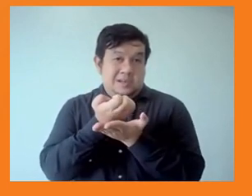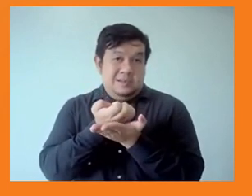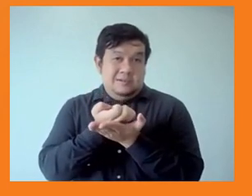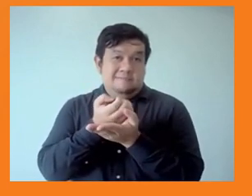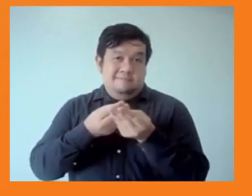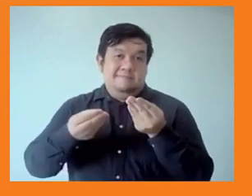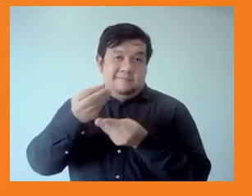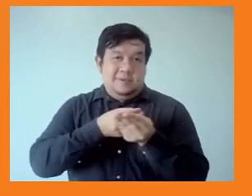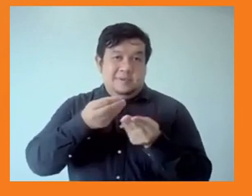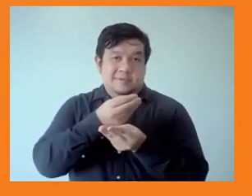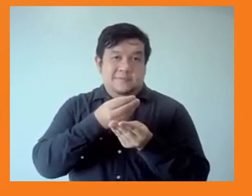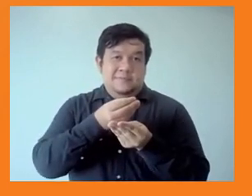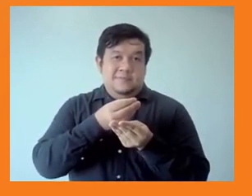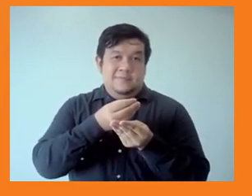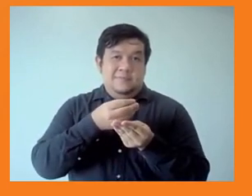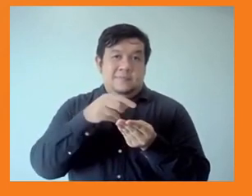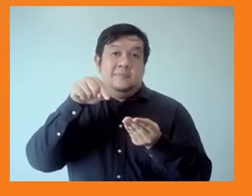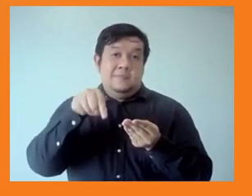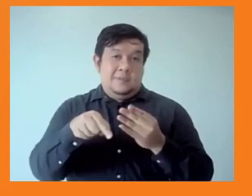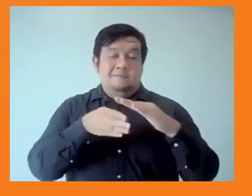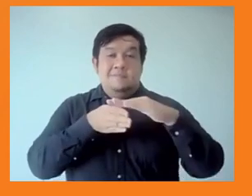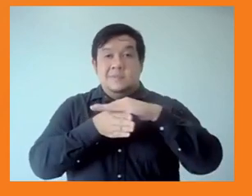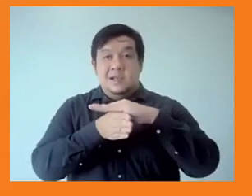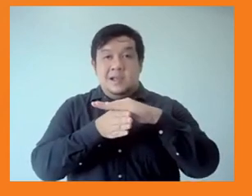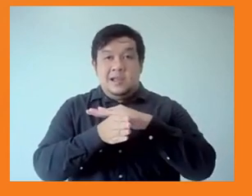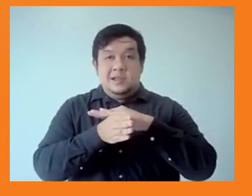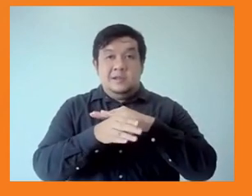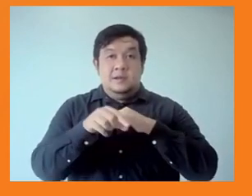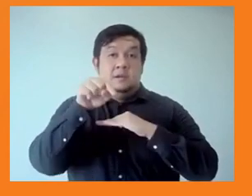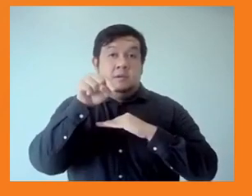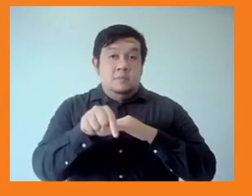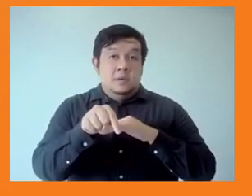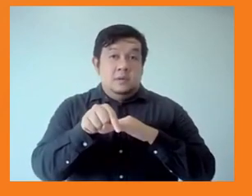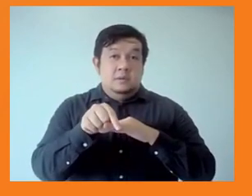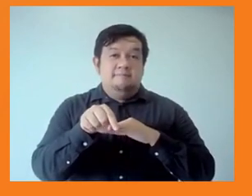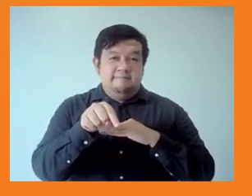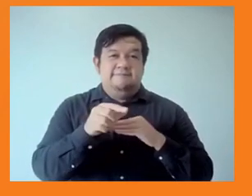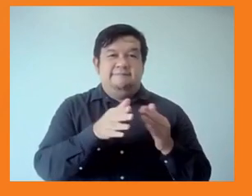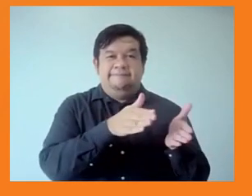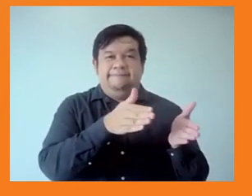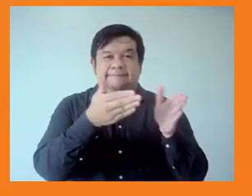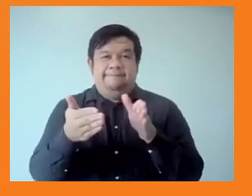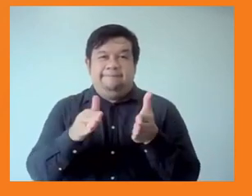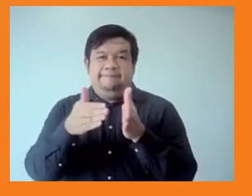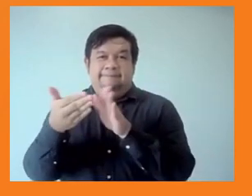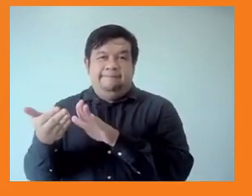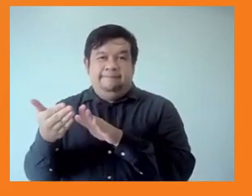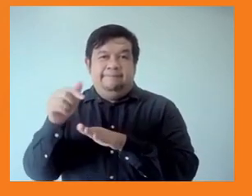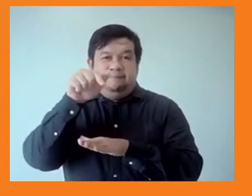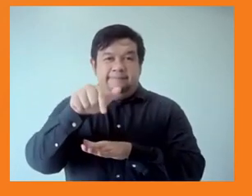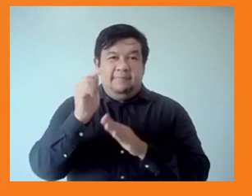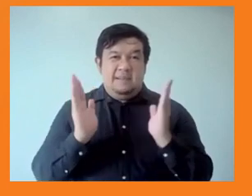capital markets also increased its debt. And debt servicing is now at a very high level, probably higher than they've ever been in Asia,